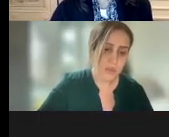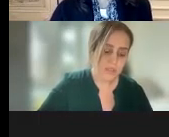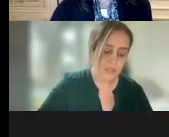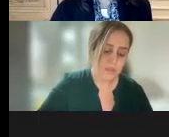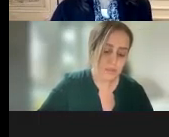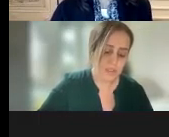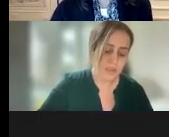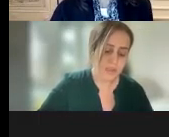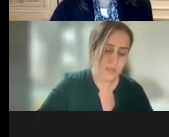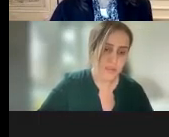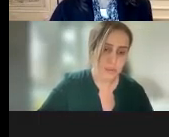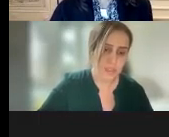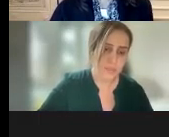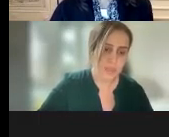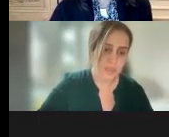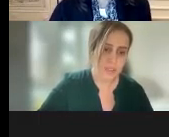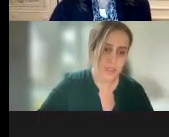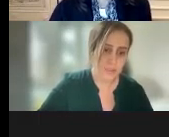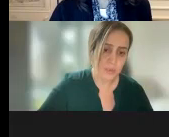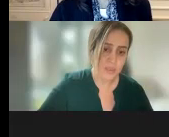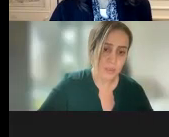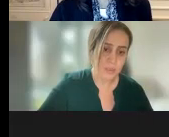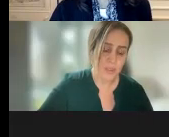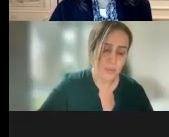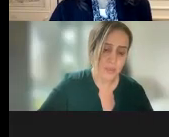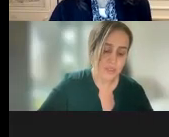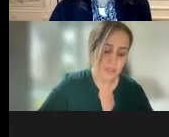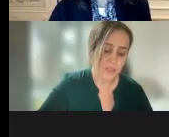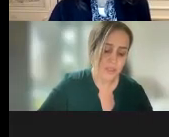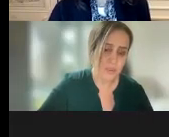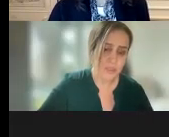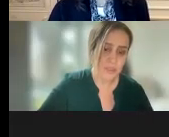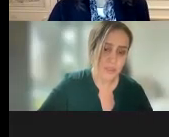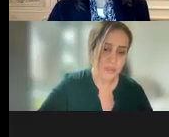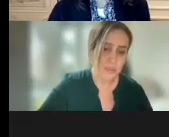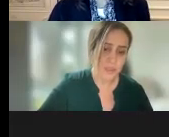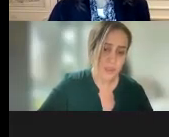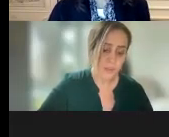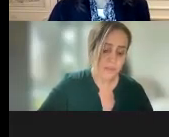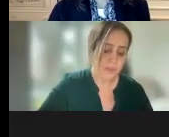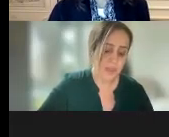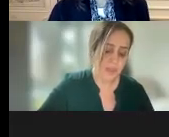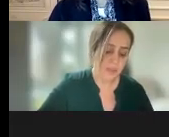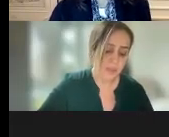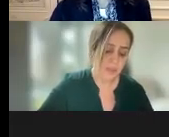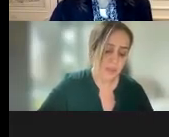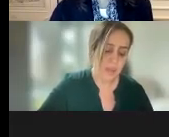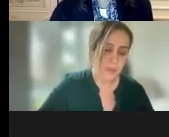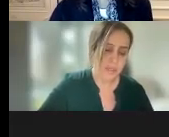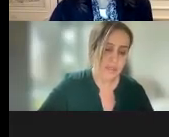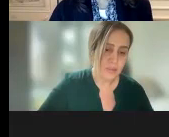specific grant programs, specific enforcement obligations, types of cumulative impact analysis,